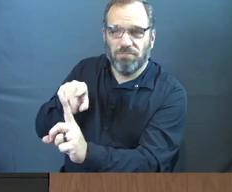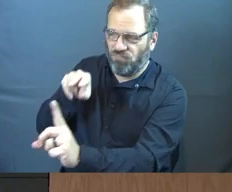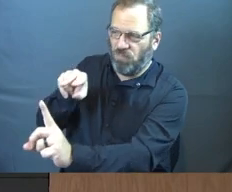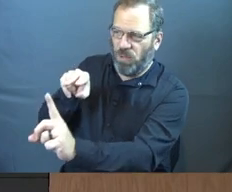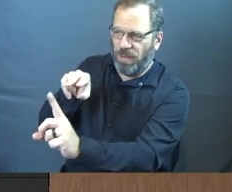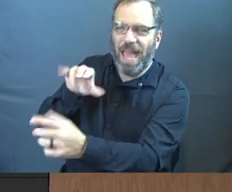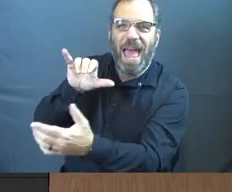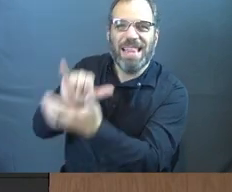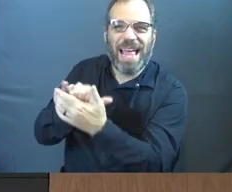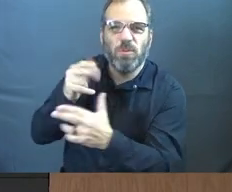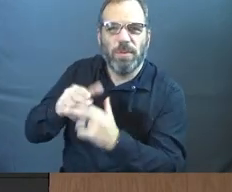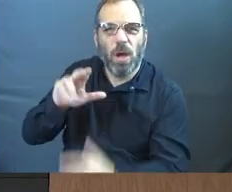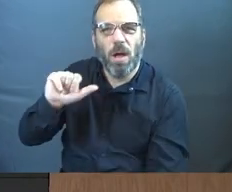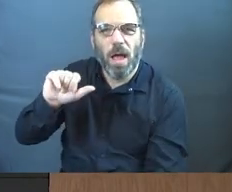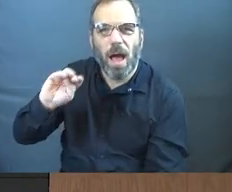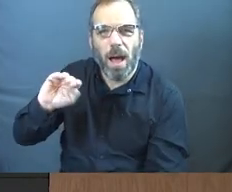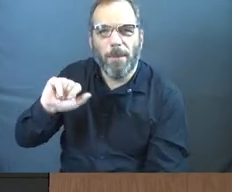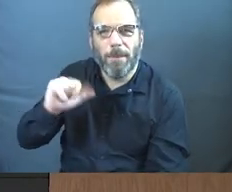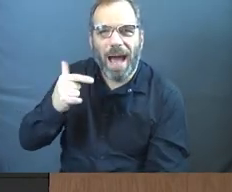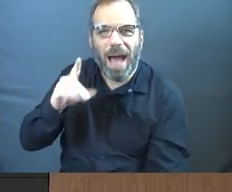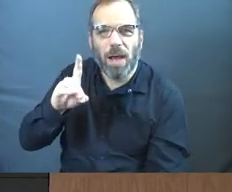That's Imago Dei guys.